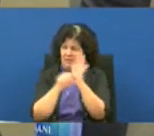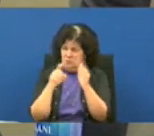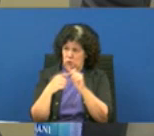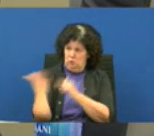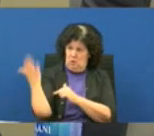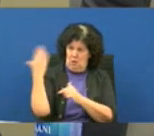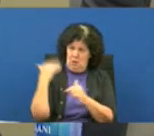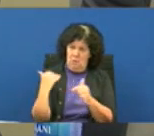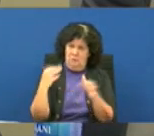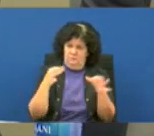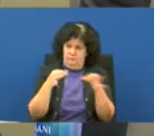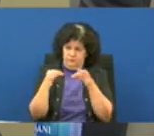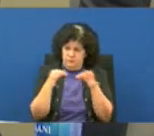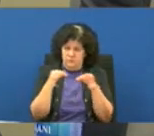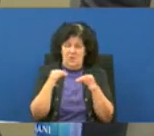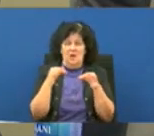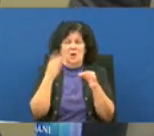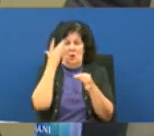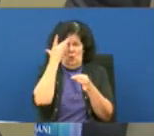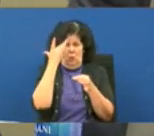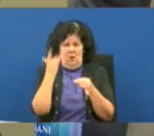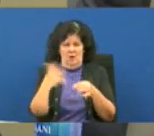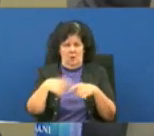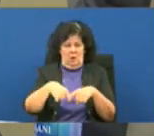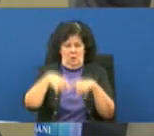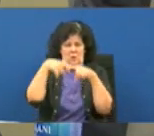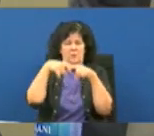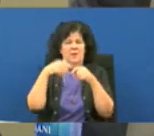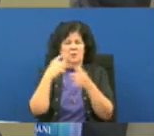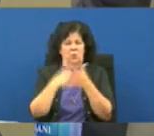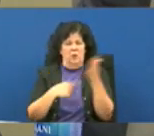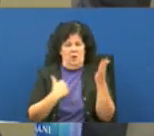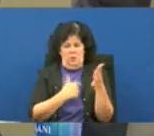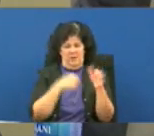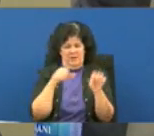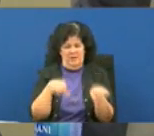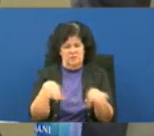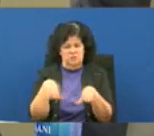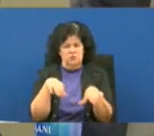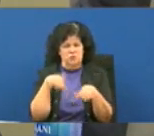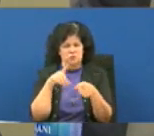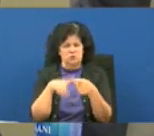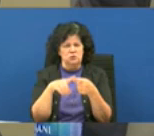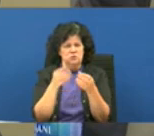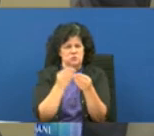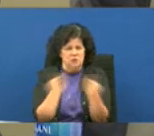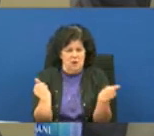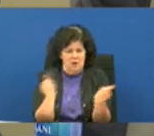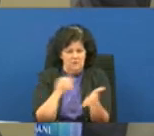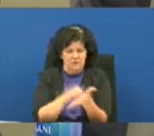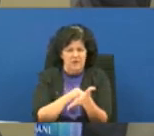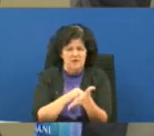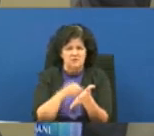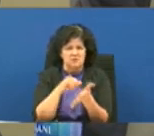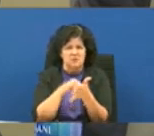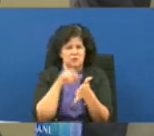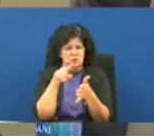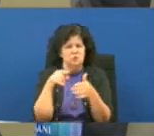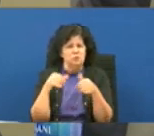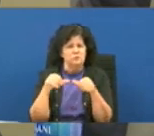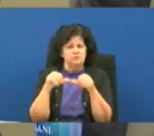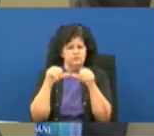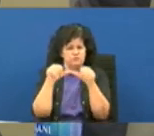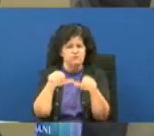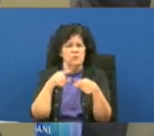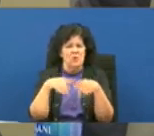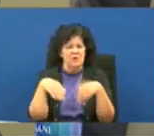why there's a hold up and what we can do to to possibly aid to remedy that so that you can continue to provide the care that